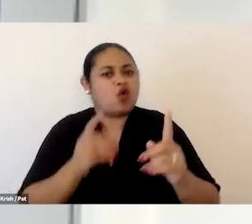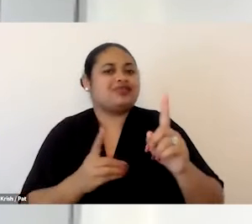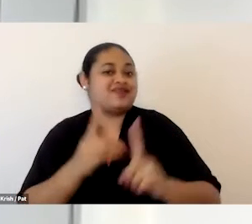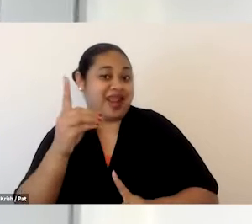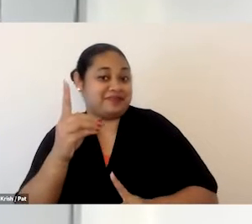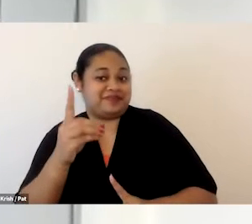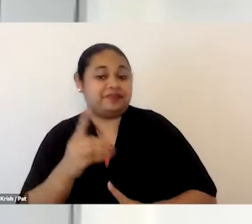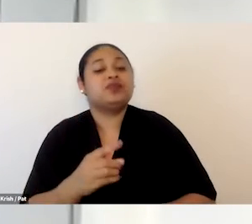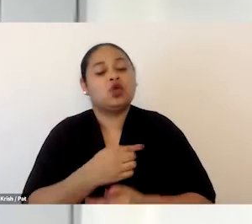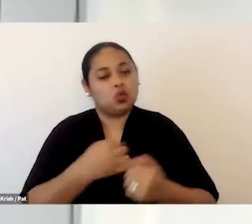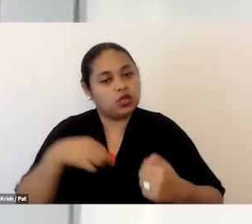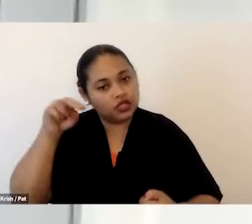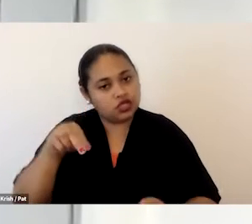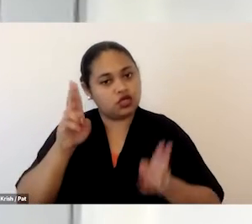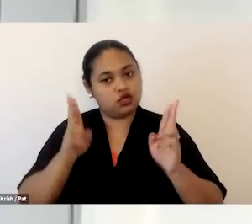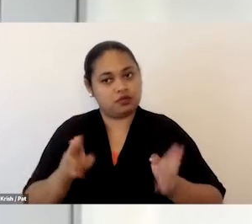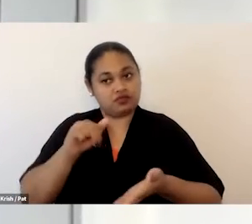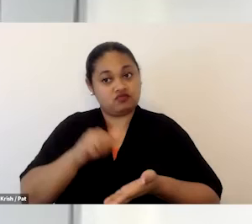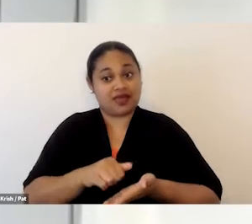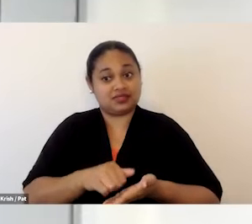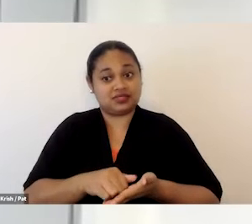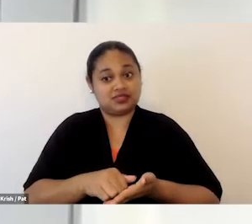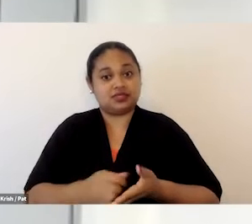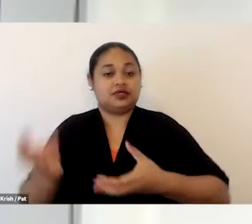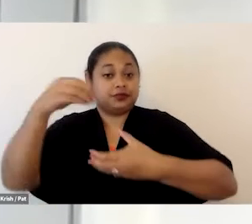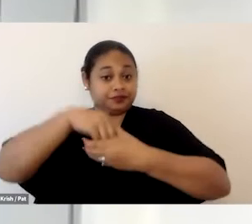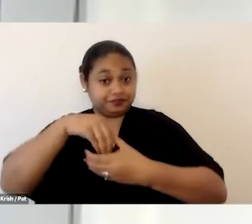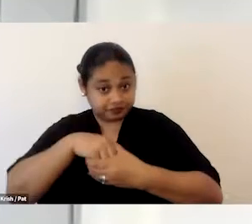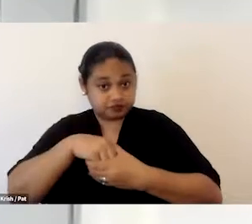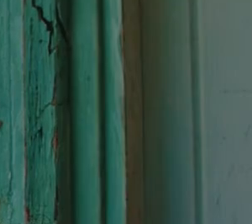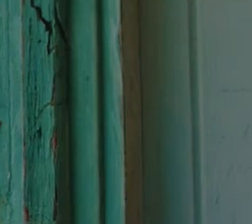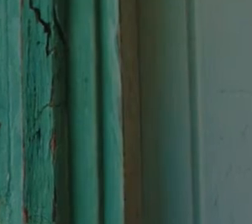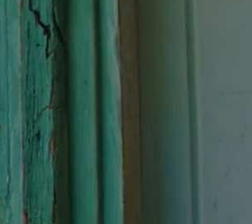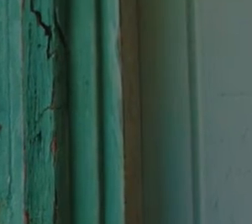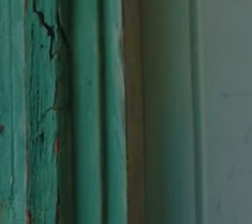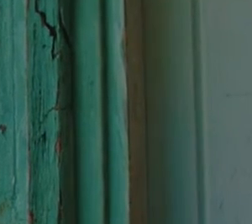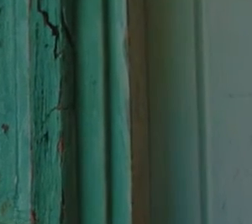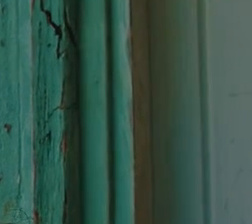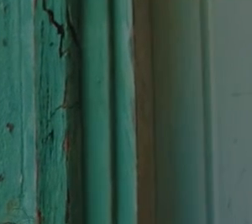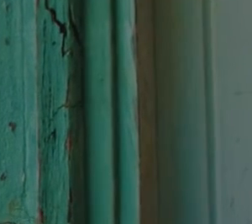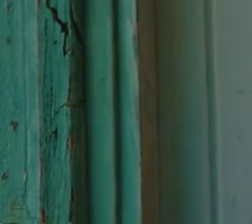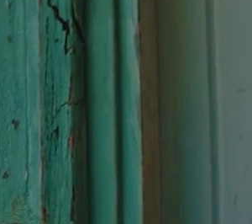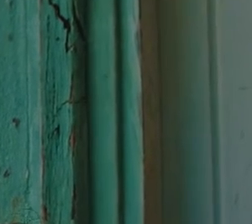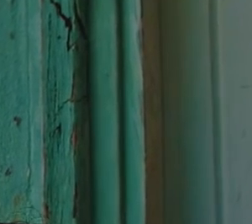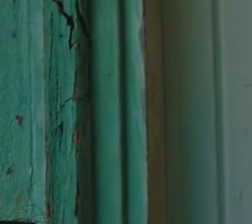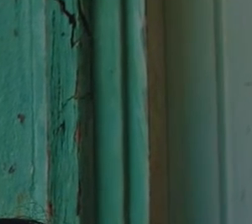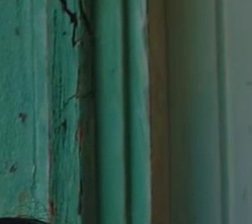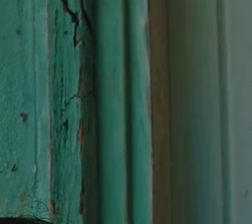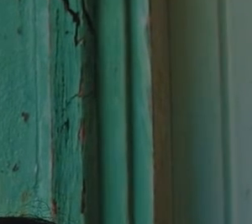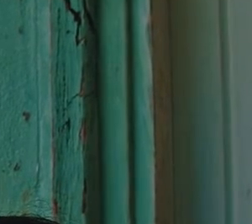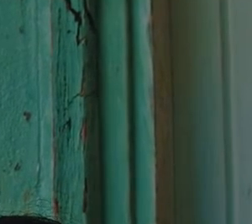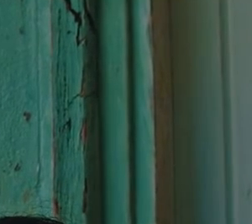We need human rights embedded into our regulatory ecosystem so that we are prepared for those